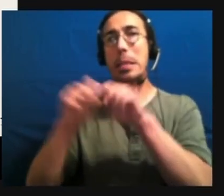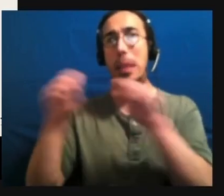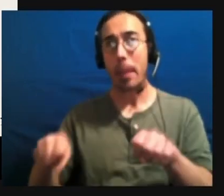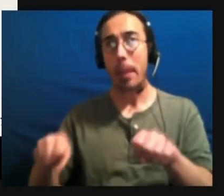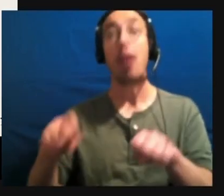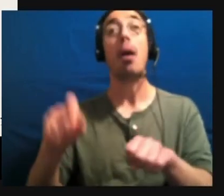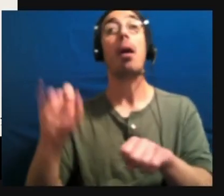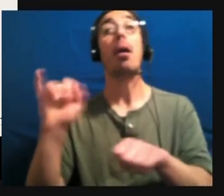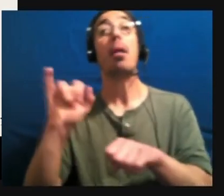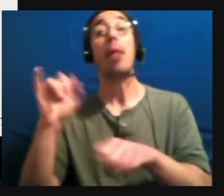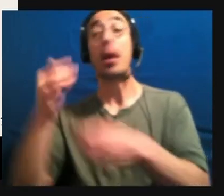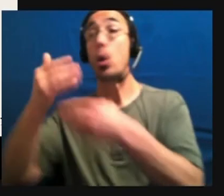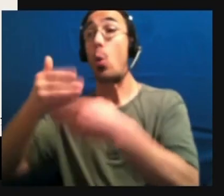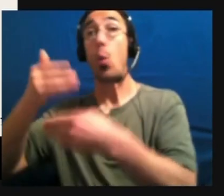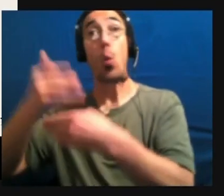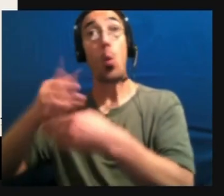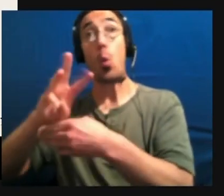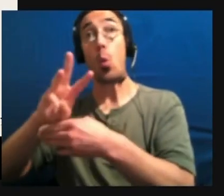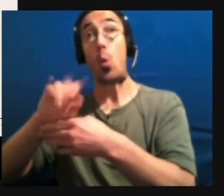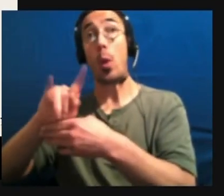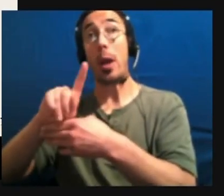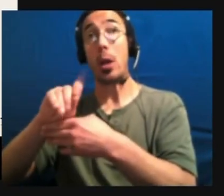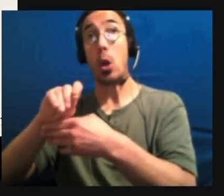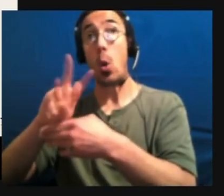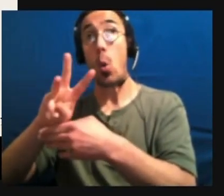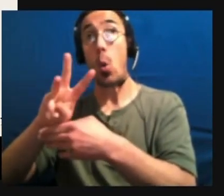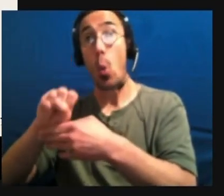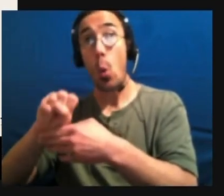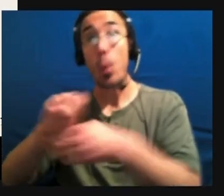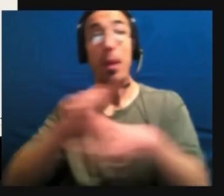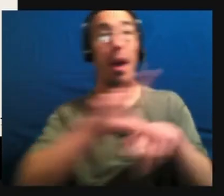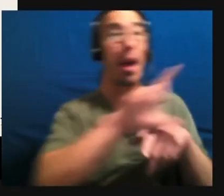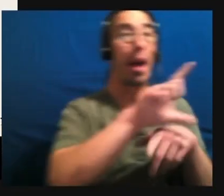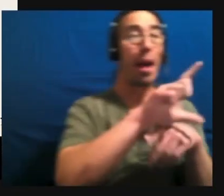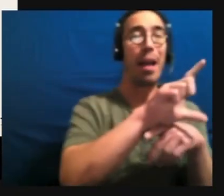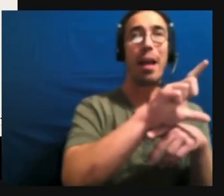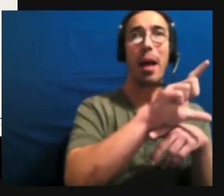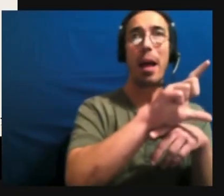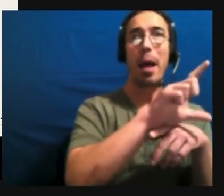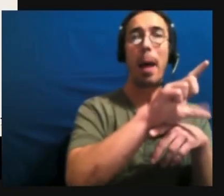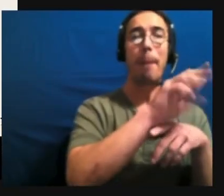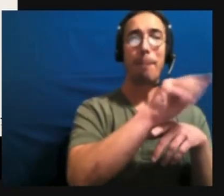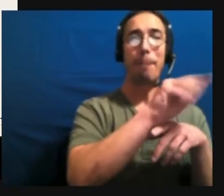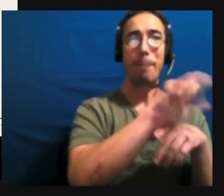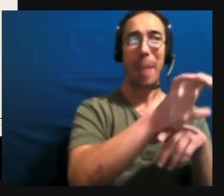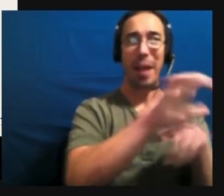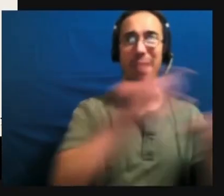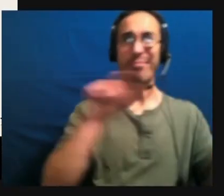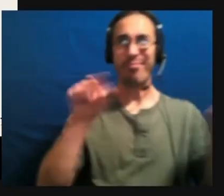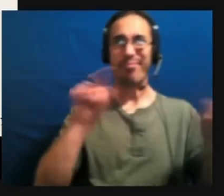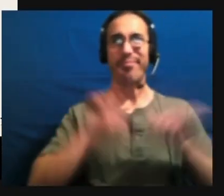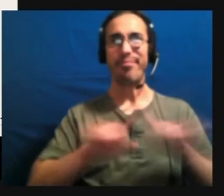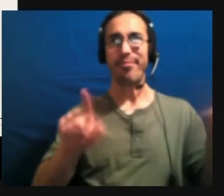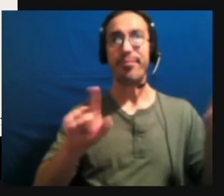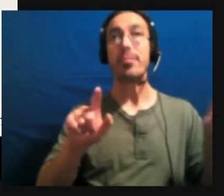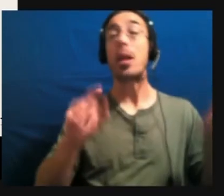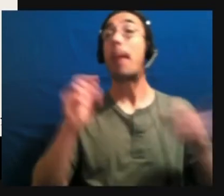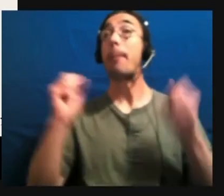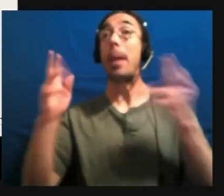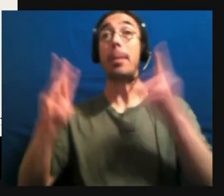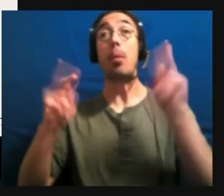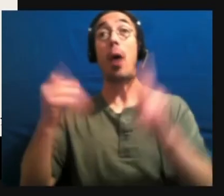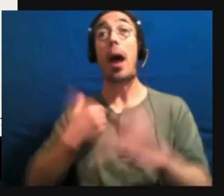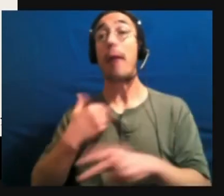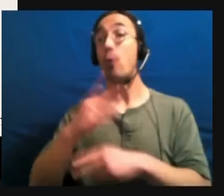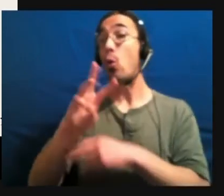versus Linux, right. Or windows versus Mac, right. Um, lots of people have windows. Windows is cool.